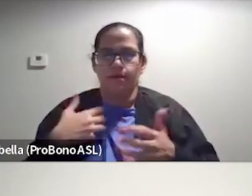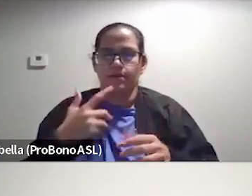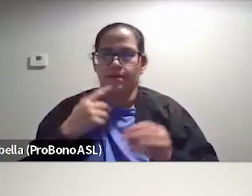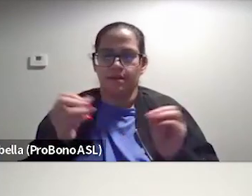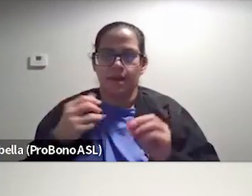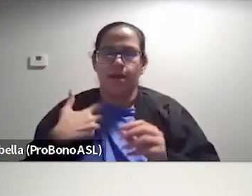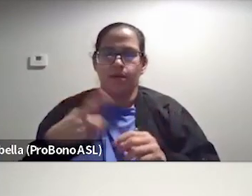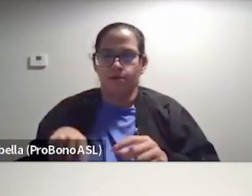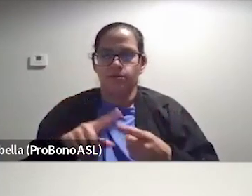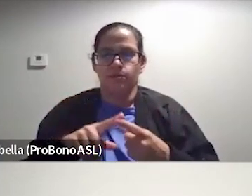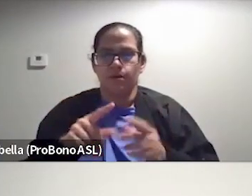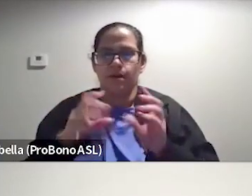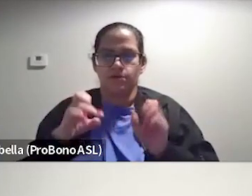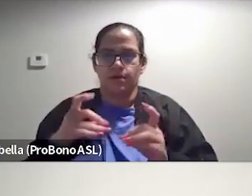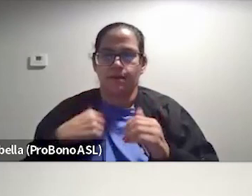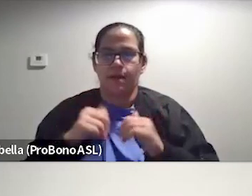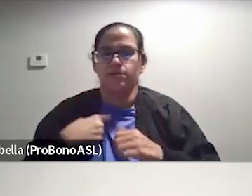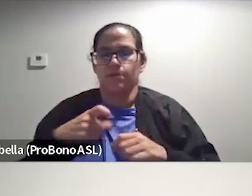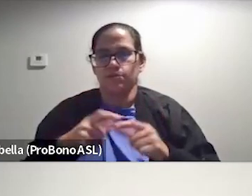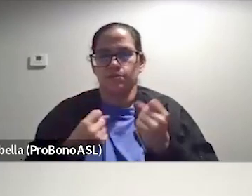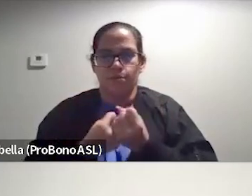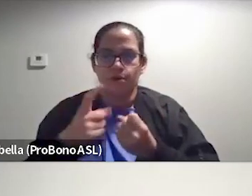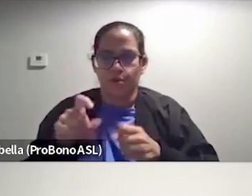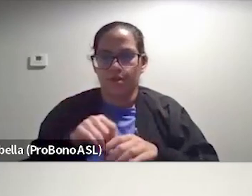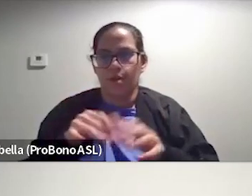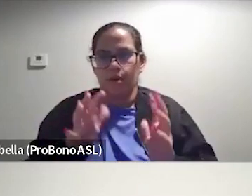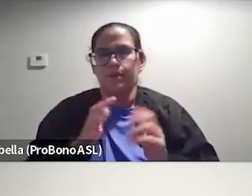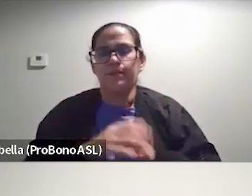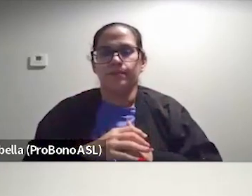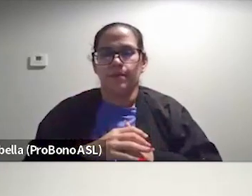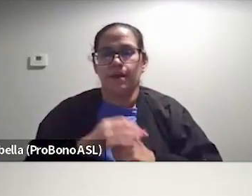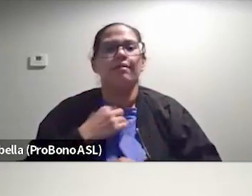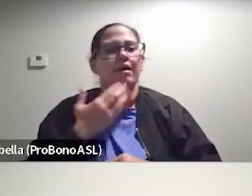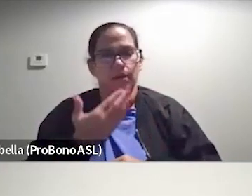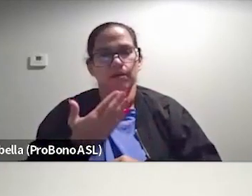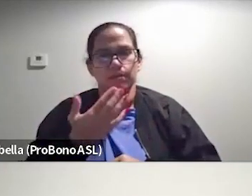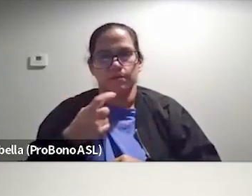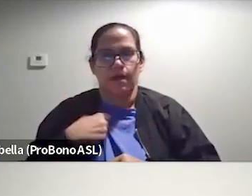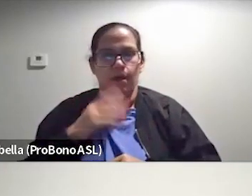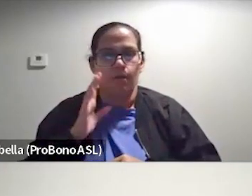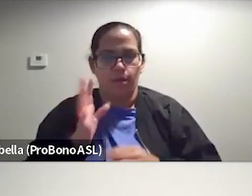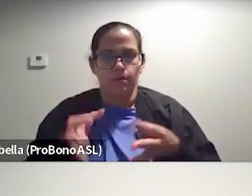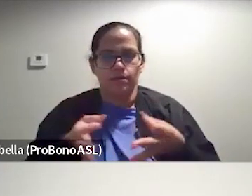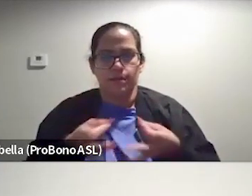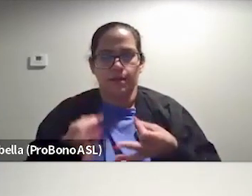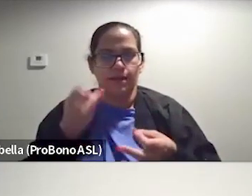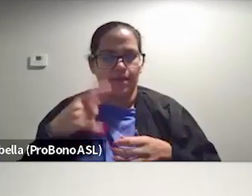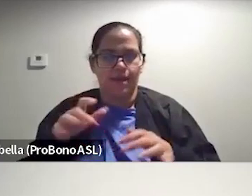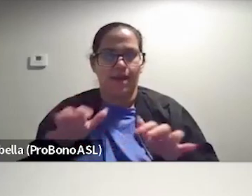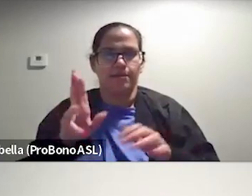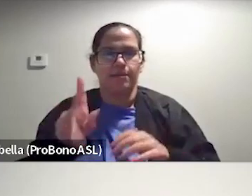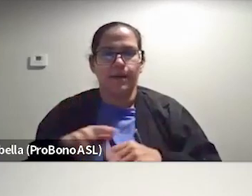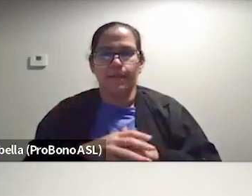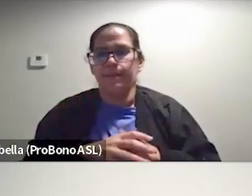you to like educate me on how I'm supposed to support you in that way. And I was like, thank you. Cause I, I will explain if they act a fool.